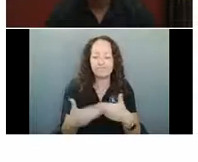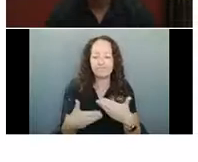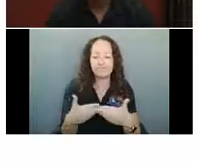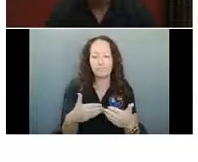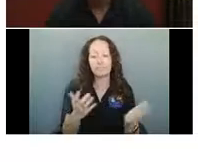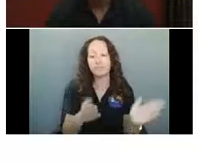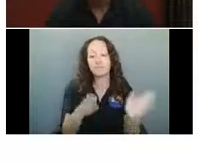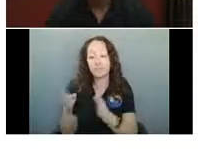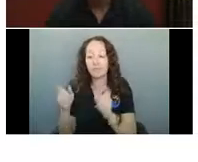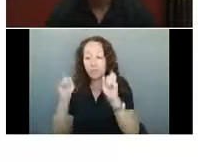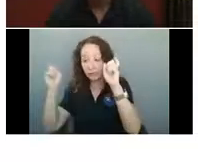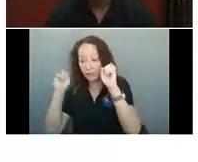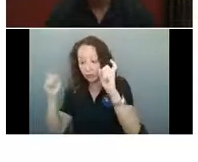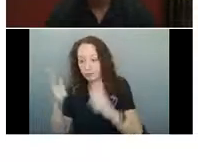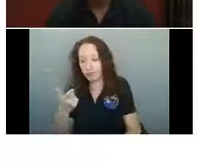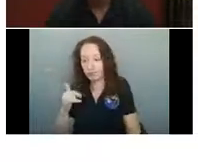gyms is.